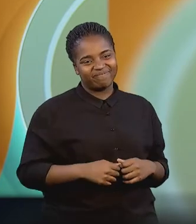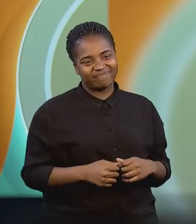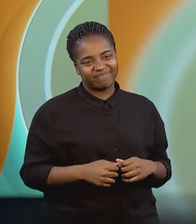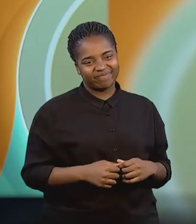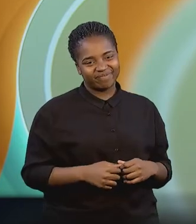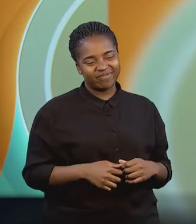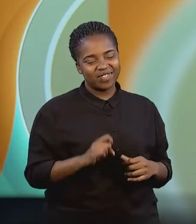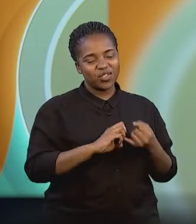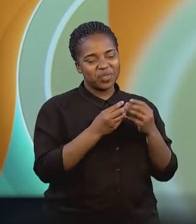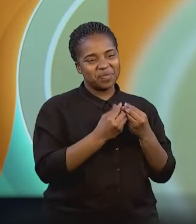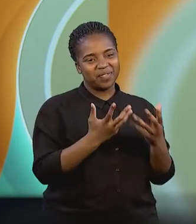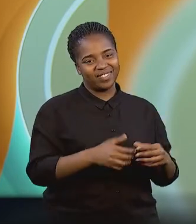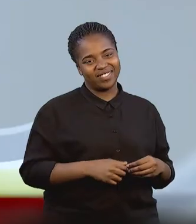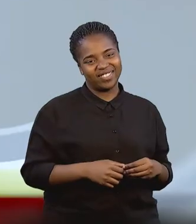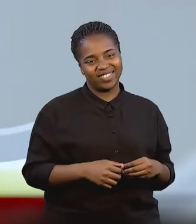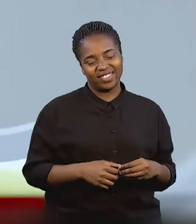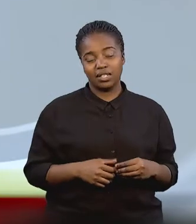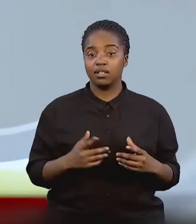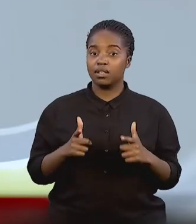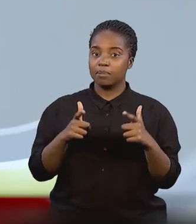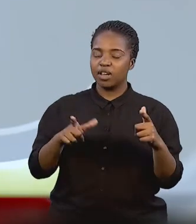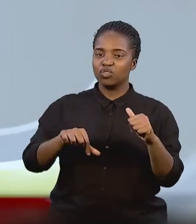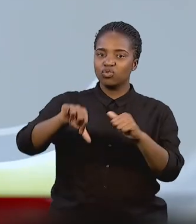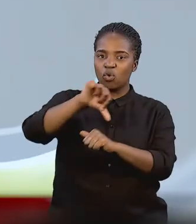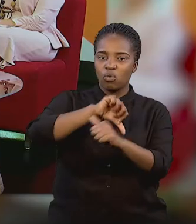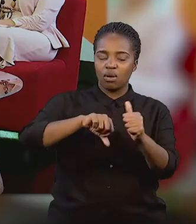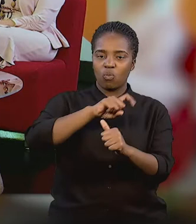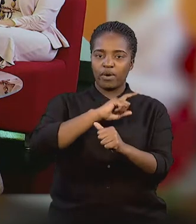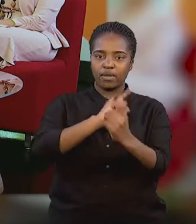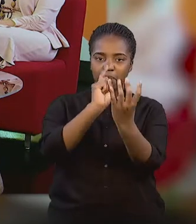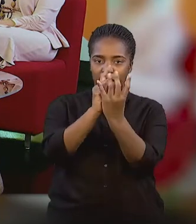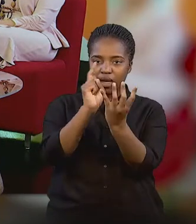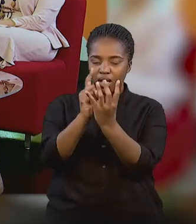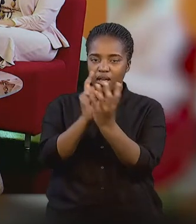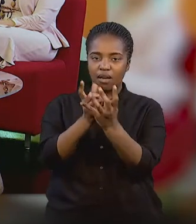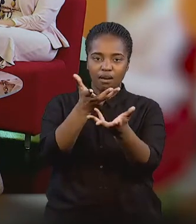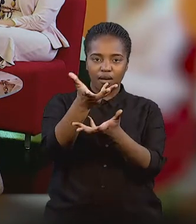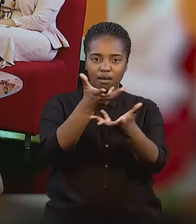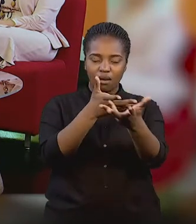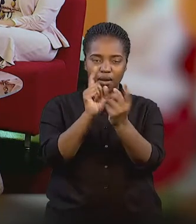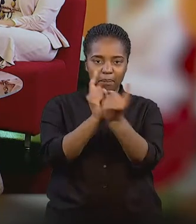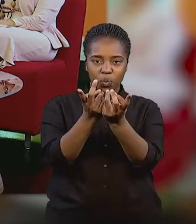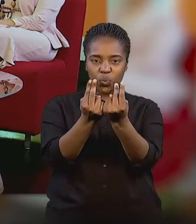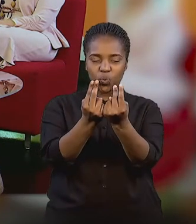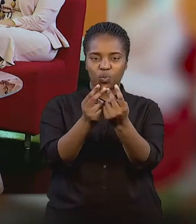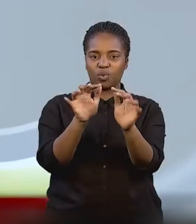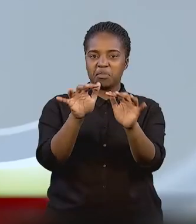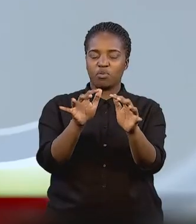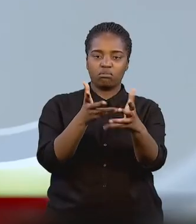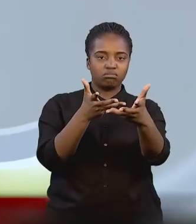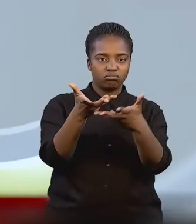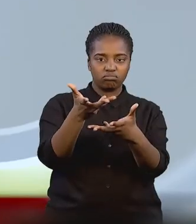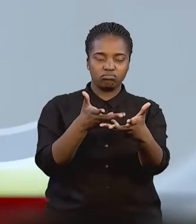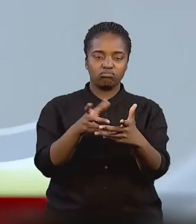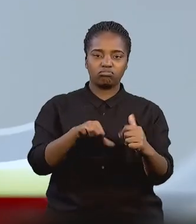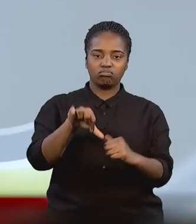idea, to try something like that. There's a huge social aspect of actually participating in these events or engaging